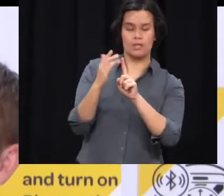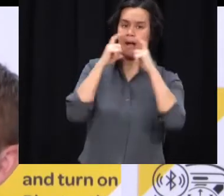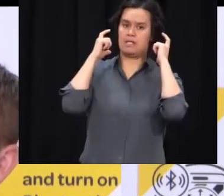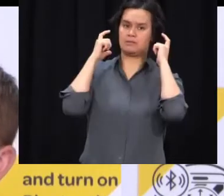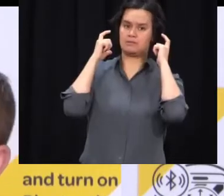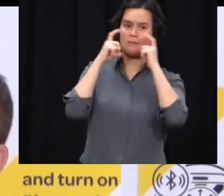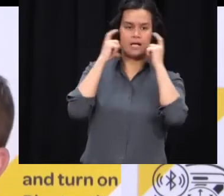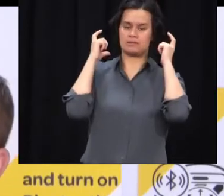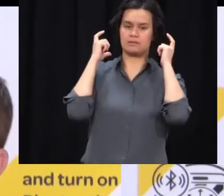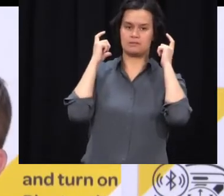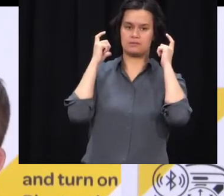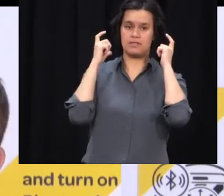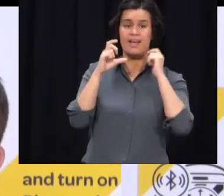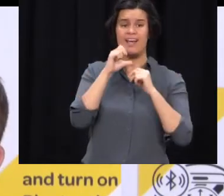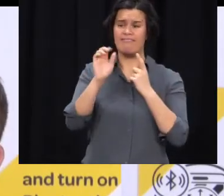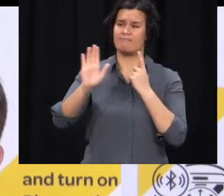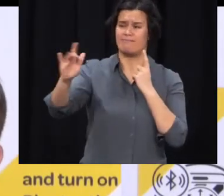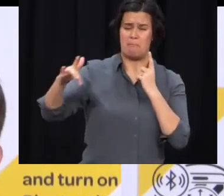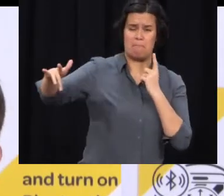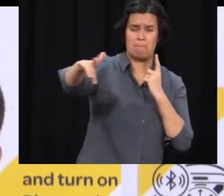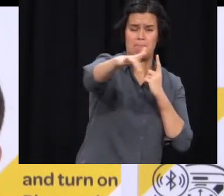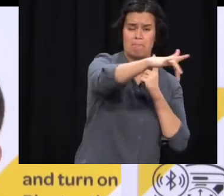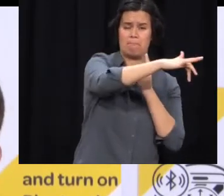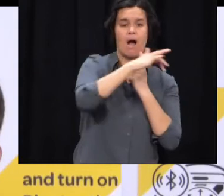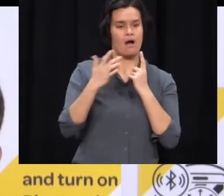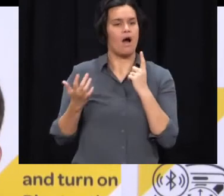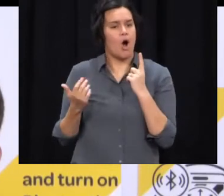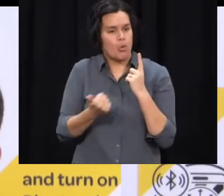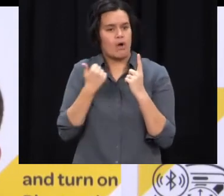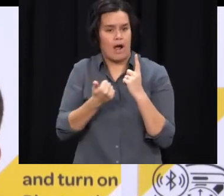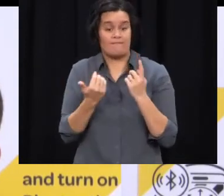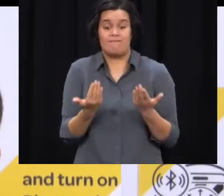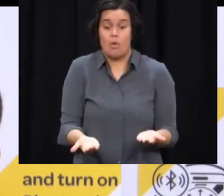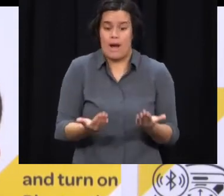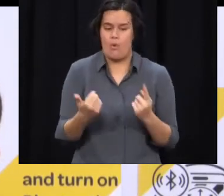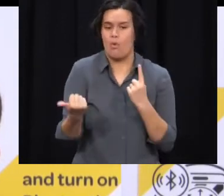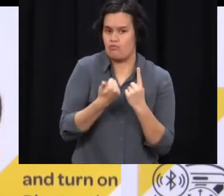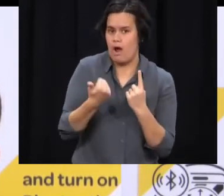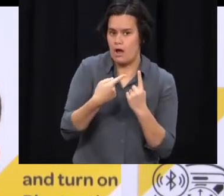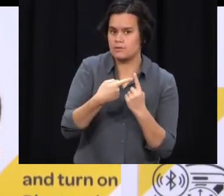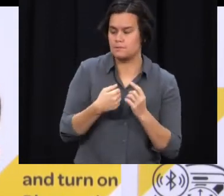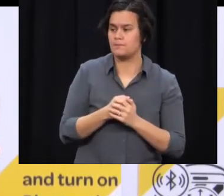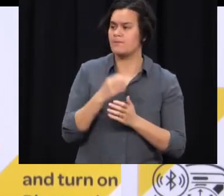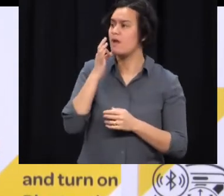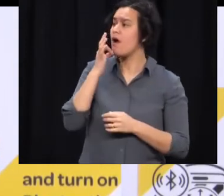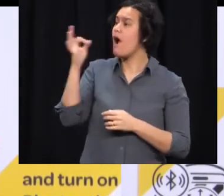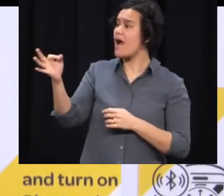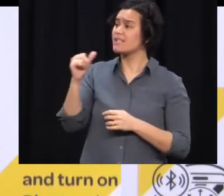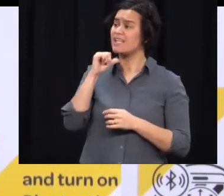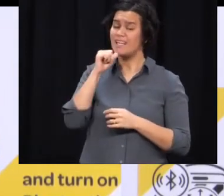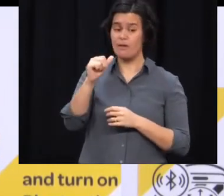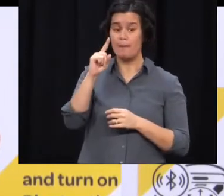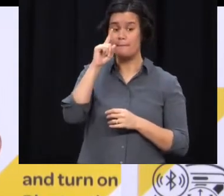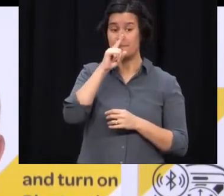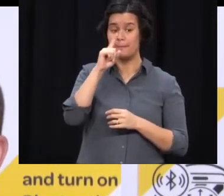When it comes to record keeping, whose character of the maximum penalty will be and what the enforcement will look like for businesses? So it be a